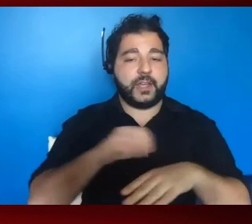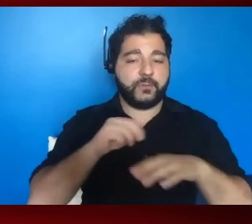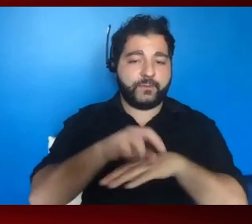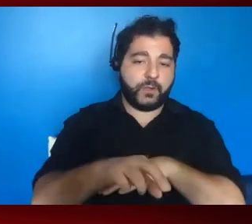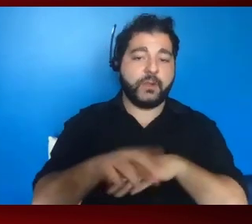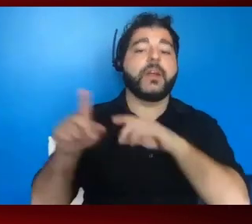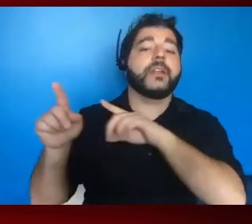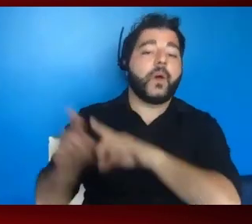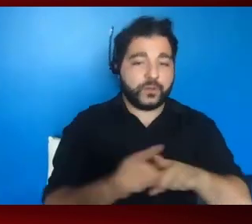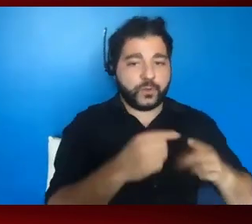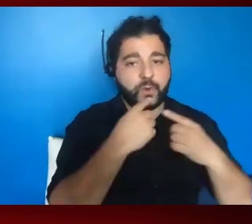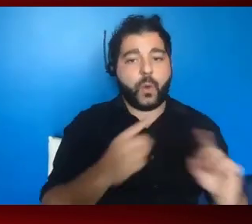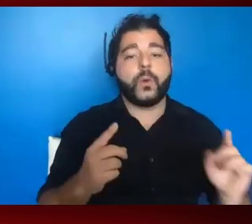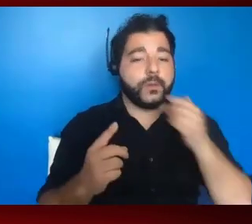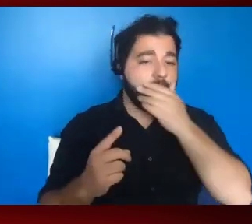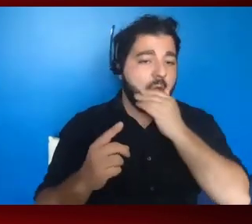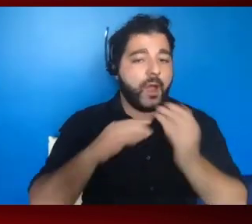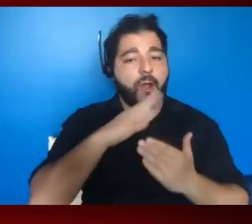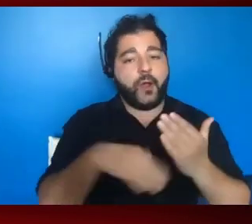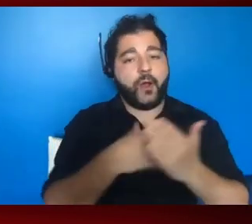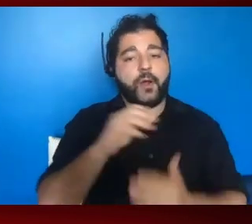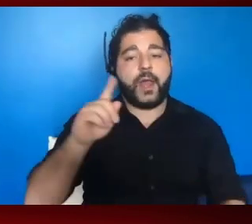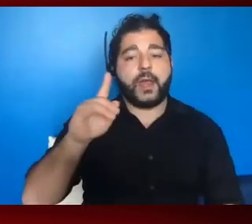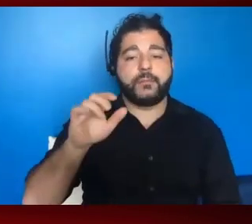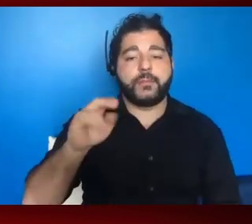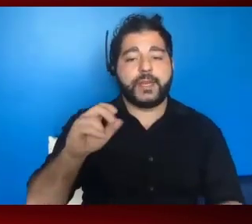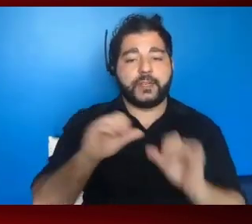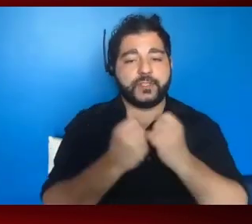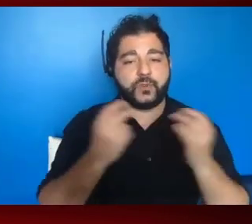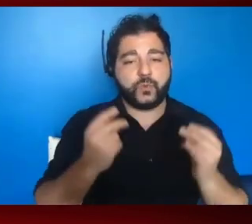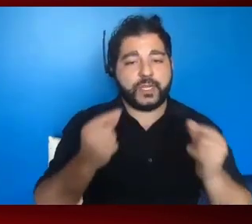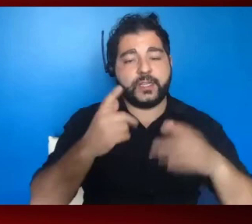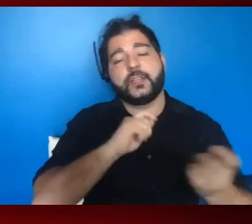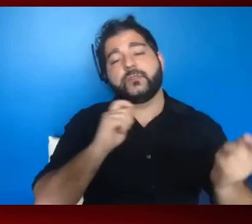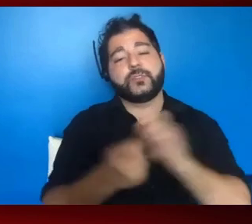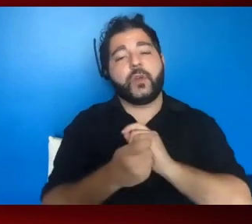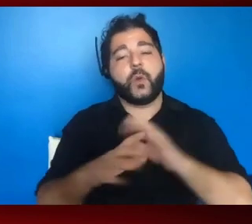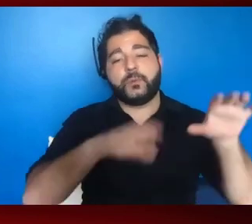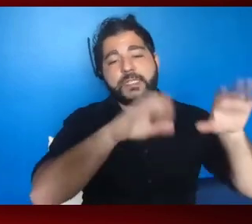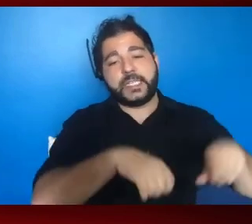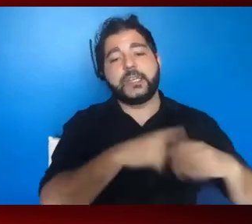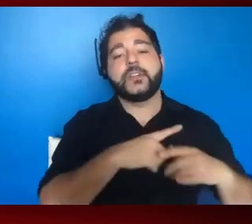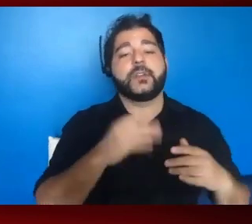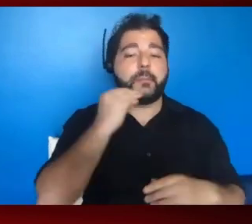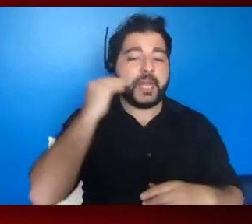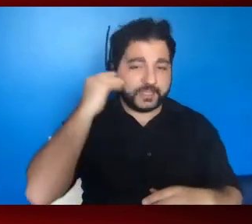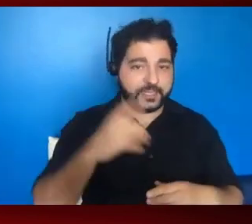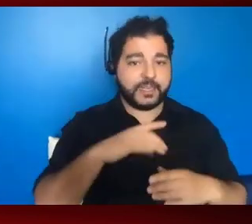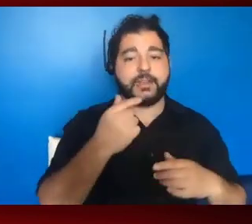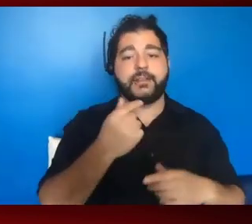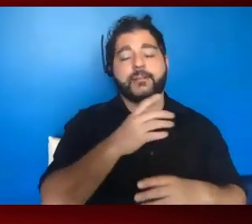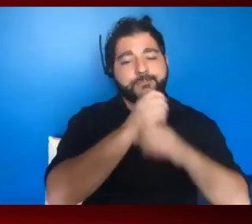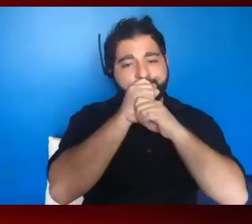also directed all administrative agencies to swiftly revise or rescind the domestic gag rule and other policies